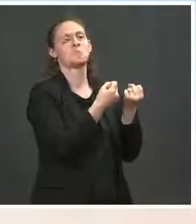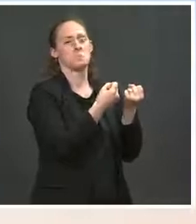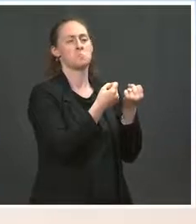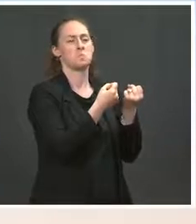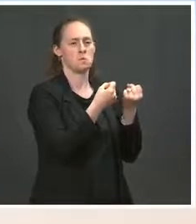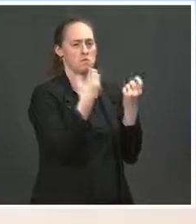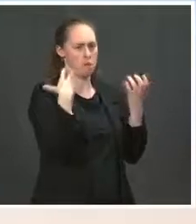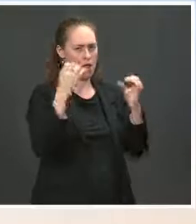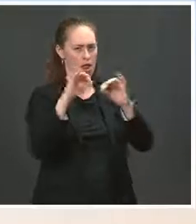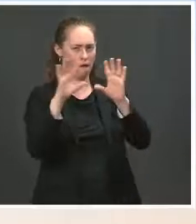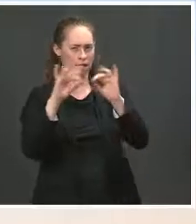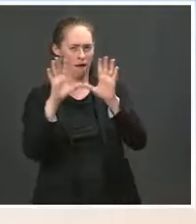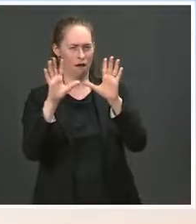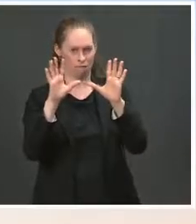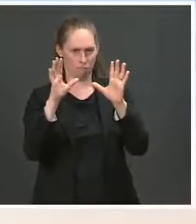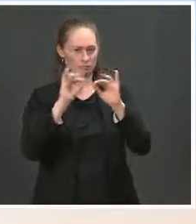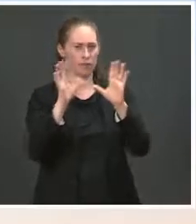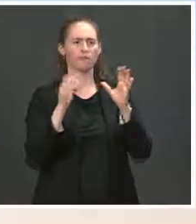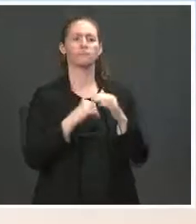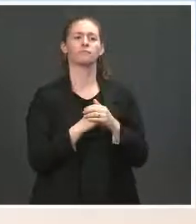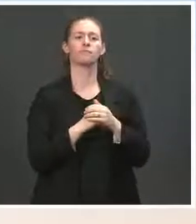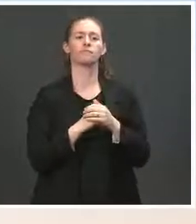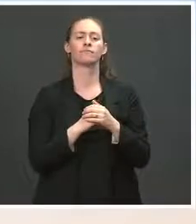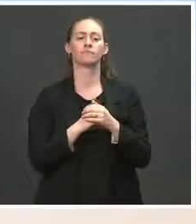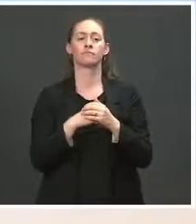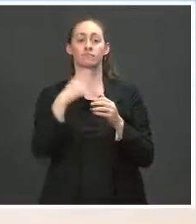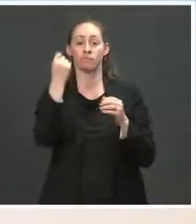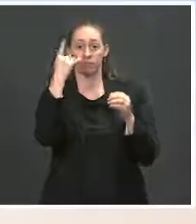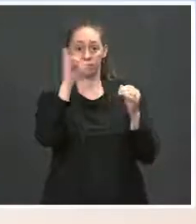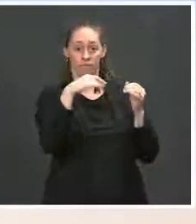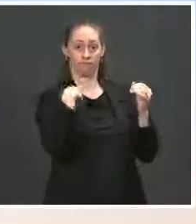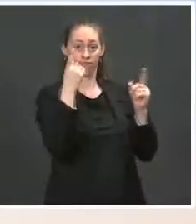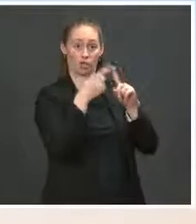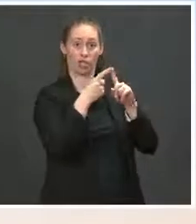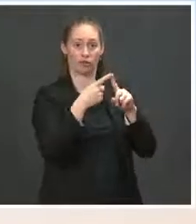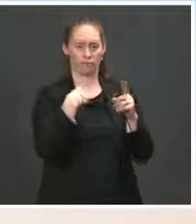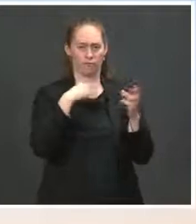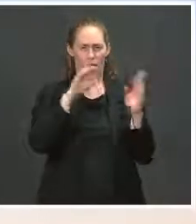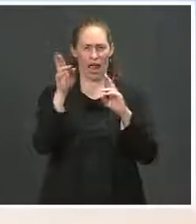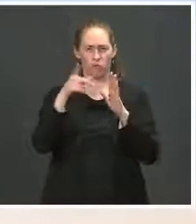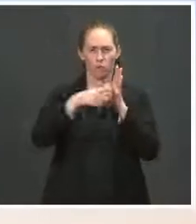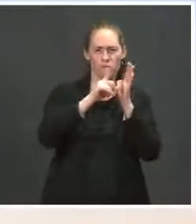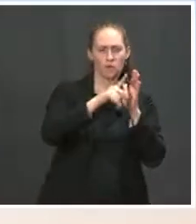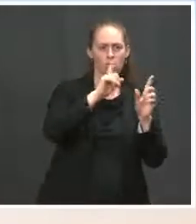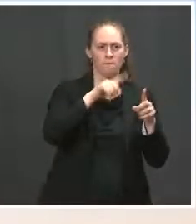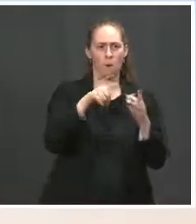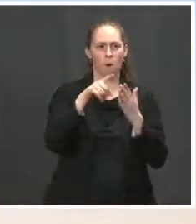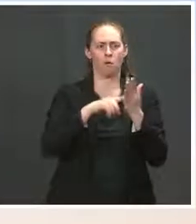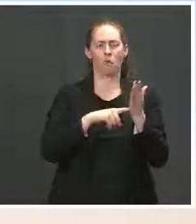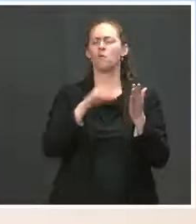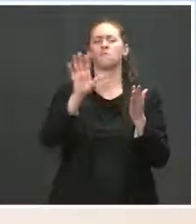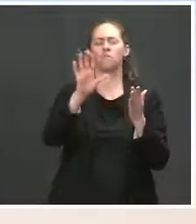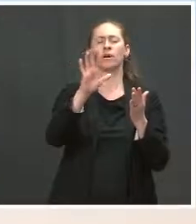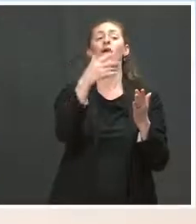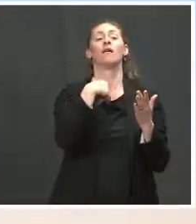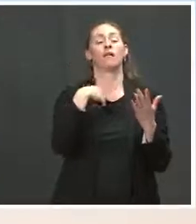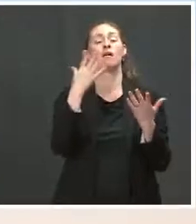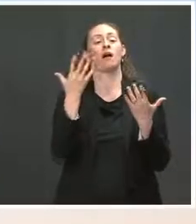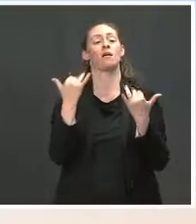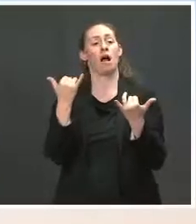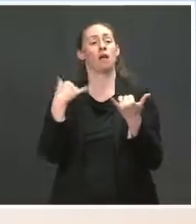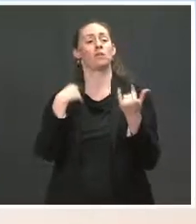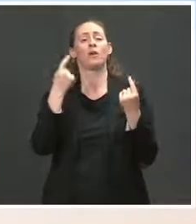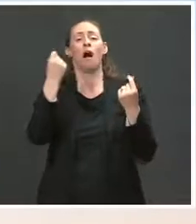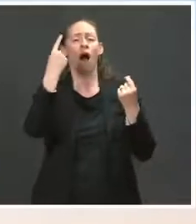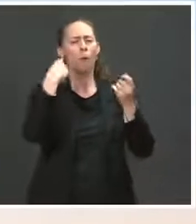when we- when we have the review done, um, uh, what I'll say is right now, permits are still being issued.